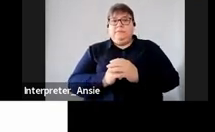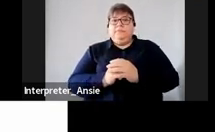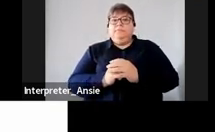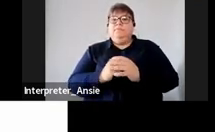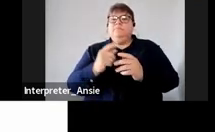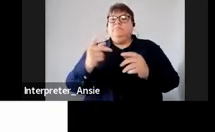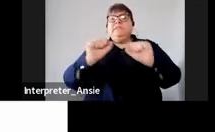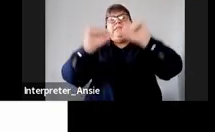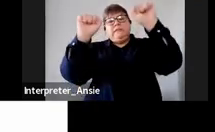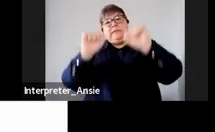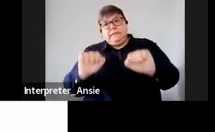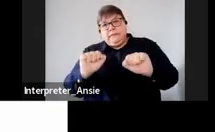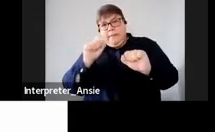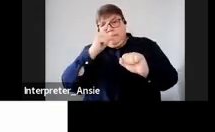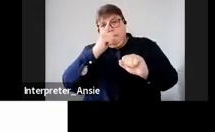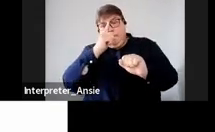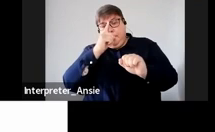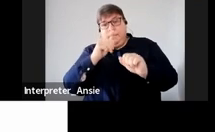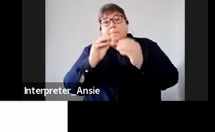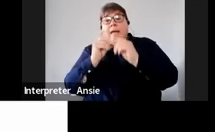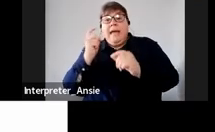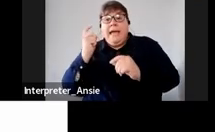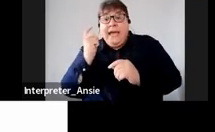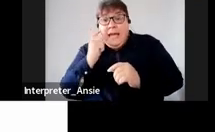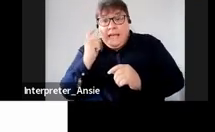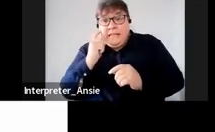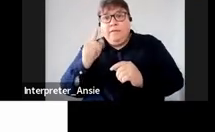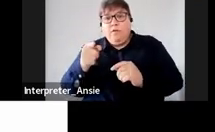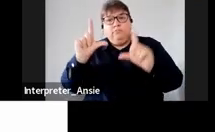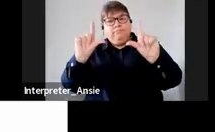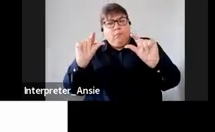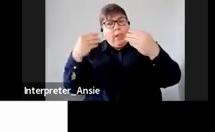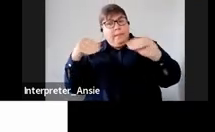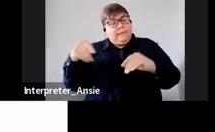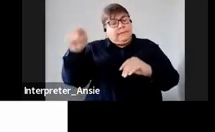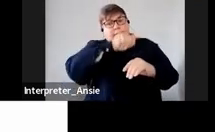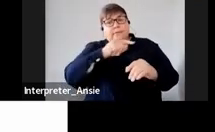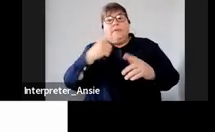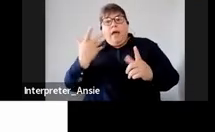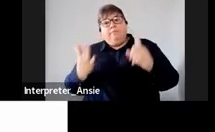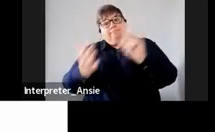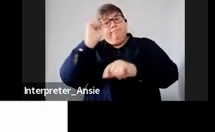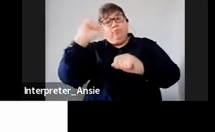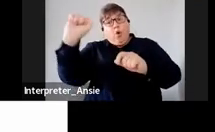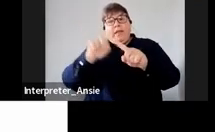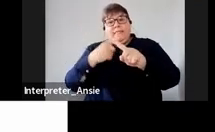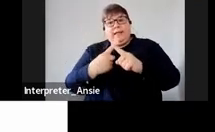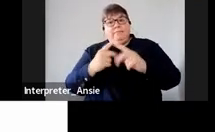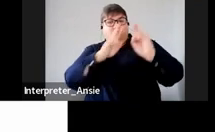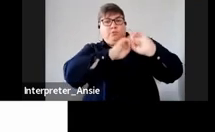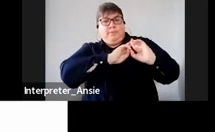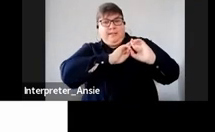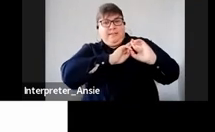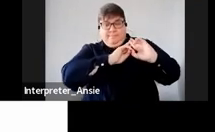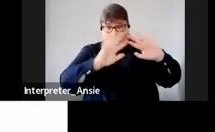aimed at making it easier for micro businesses to meet their tax obligations and then